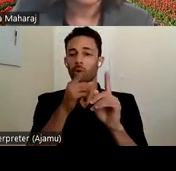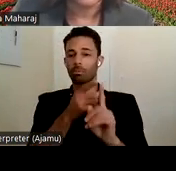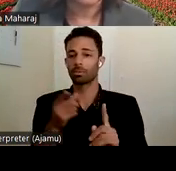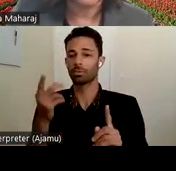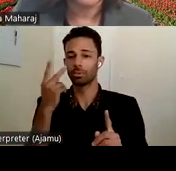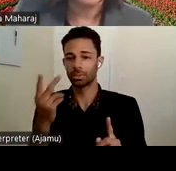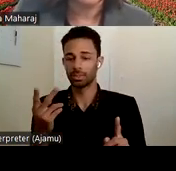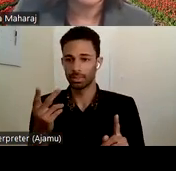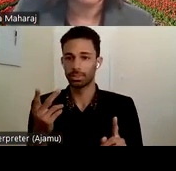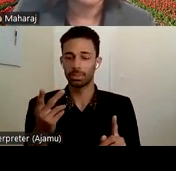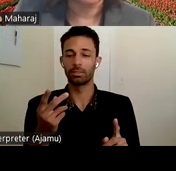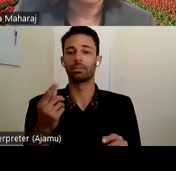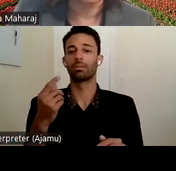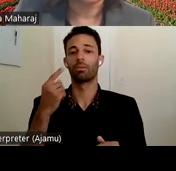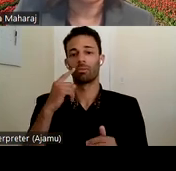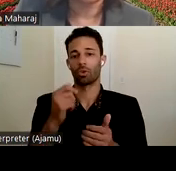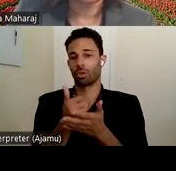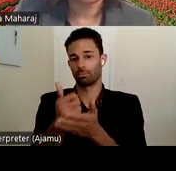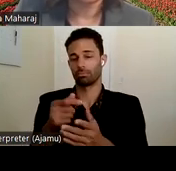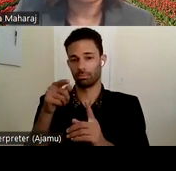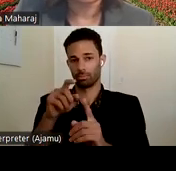critical for addressing Ted's case?